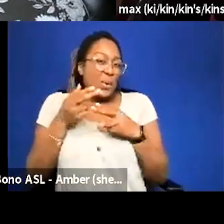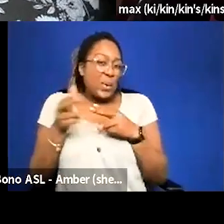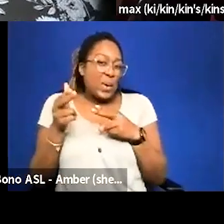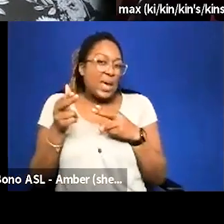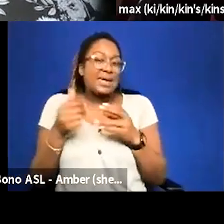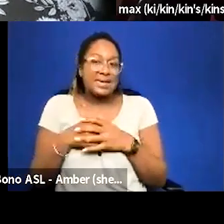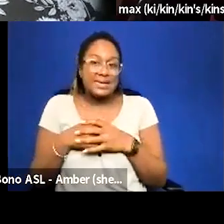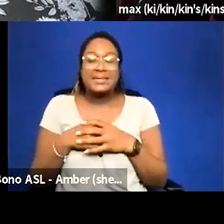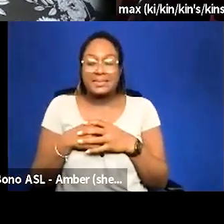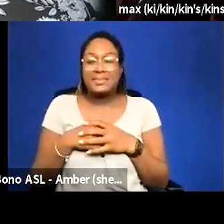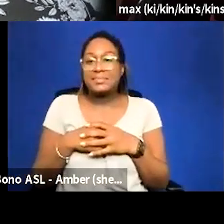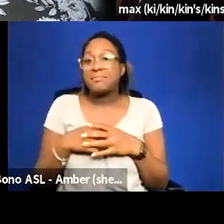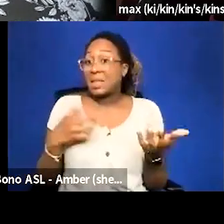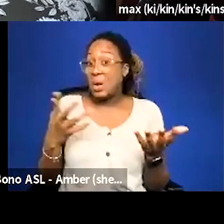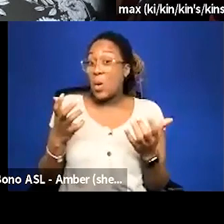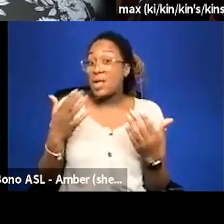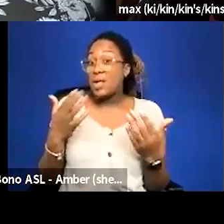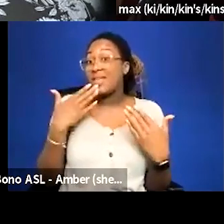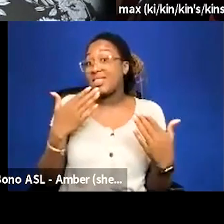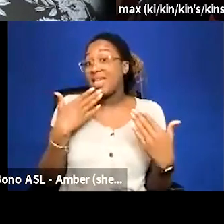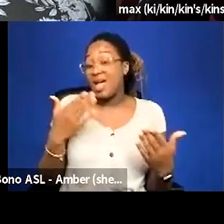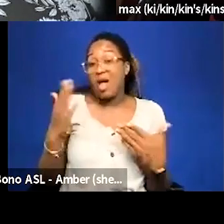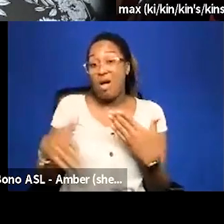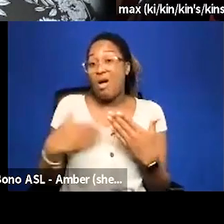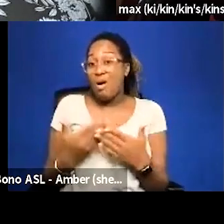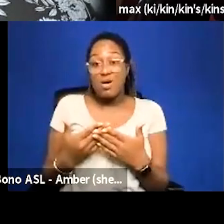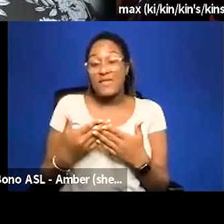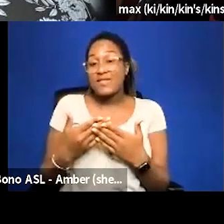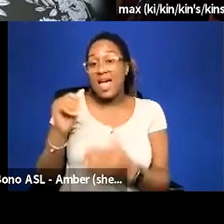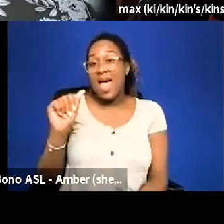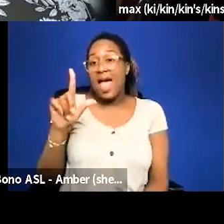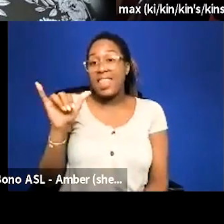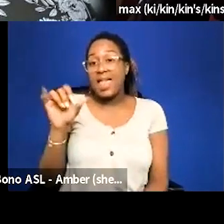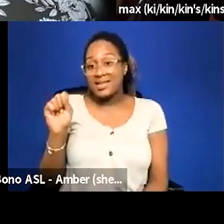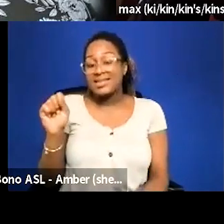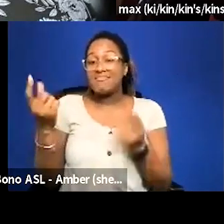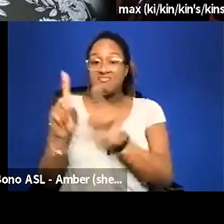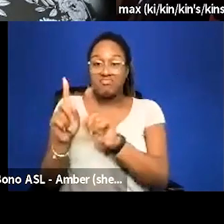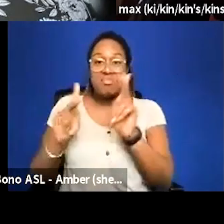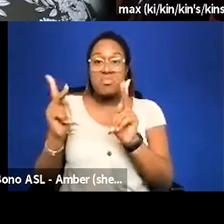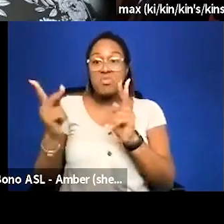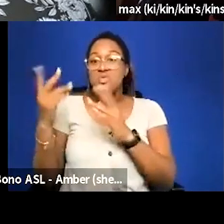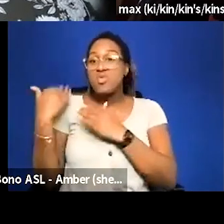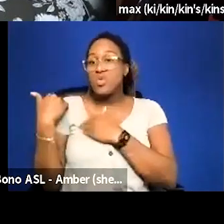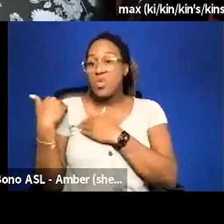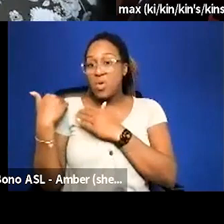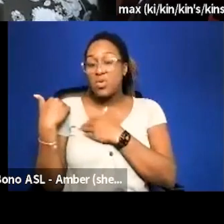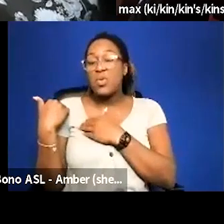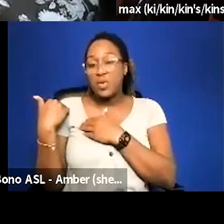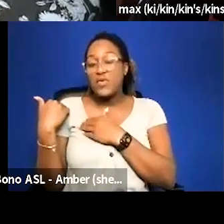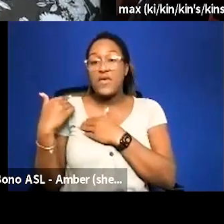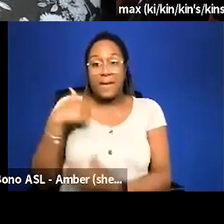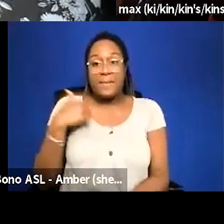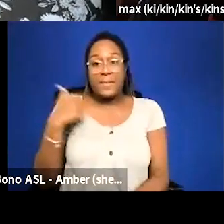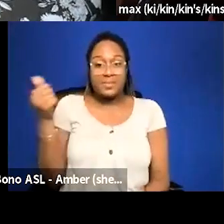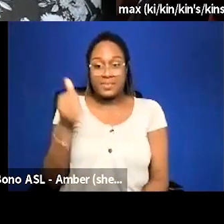um i want to thank um all of the allies and all the people responsible for me being right here in